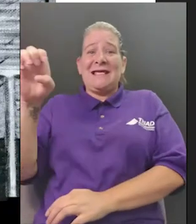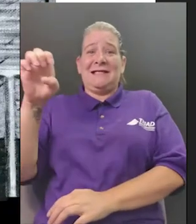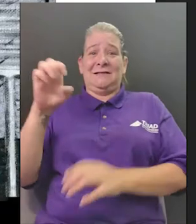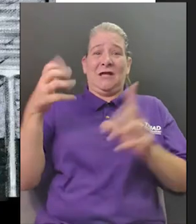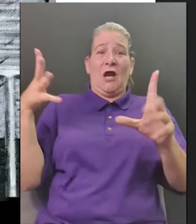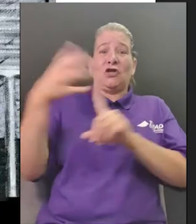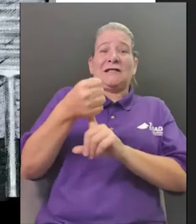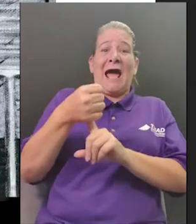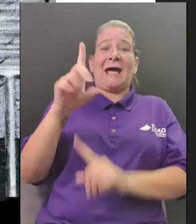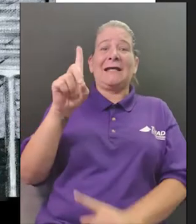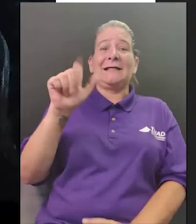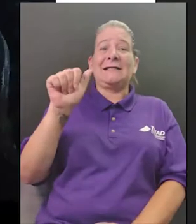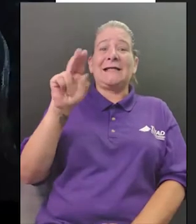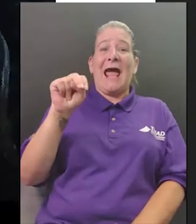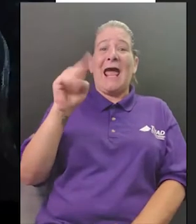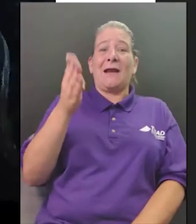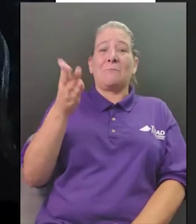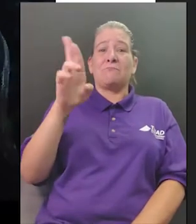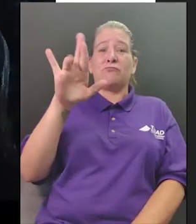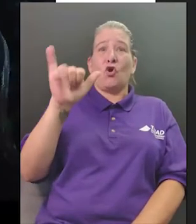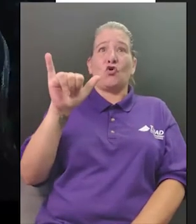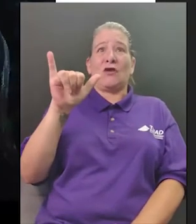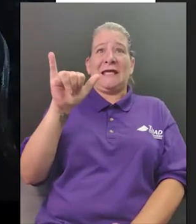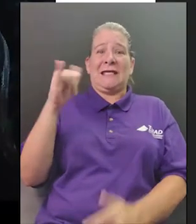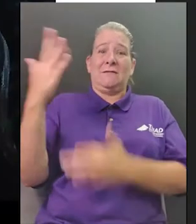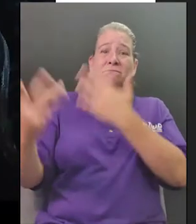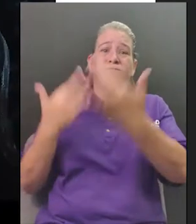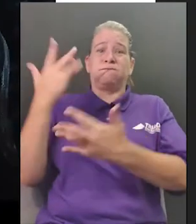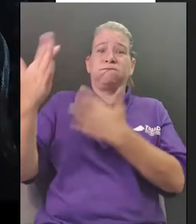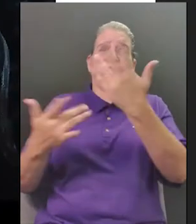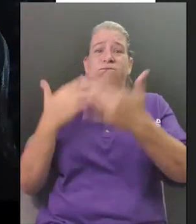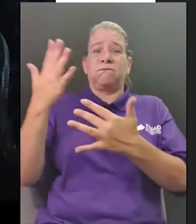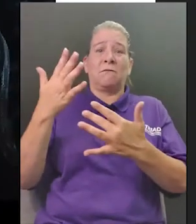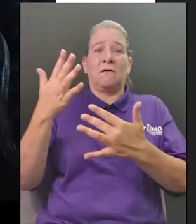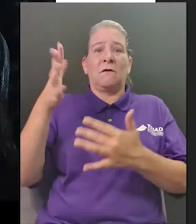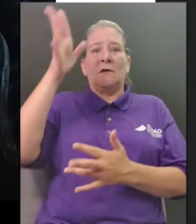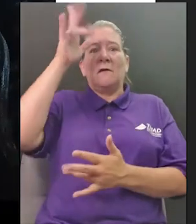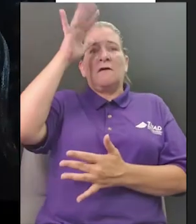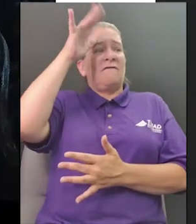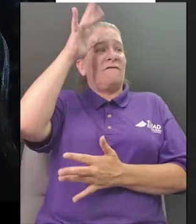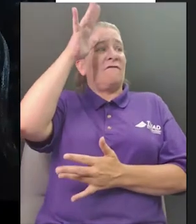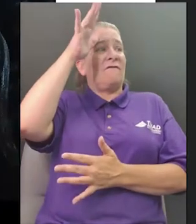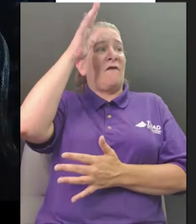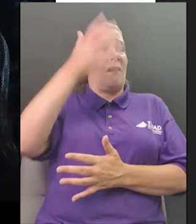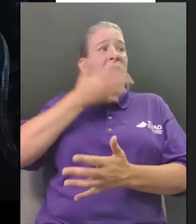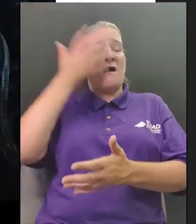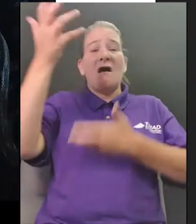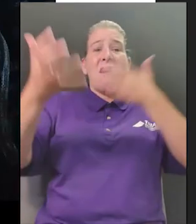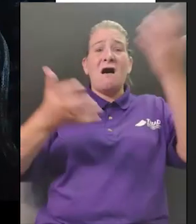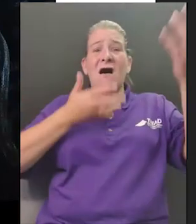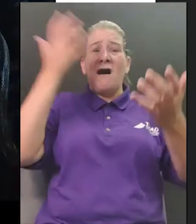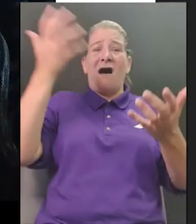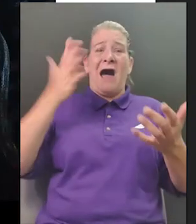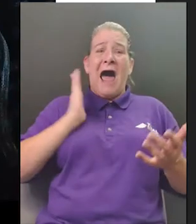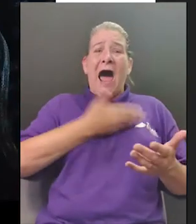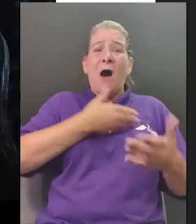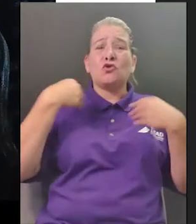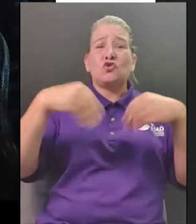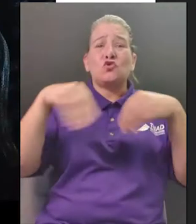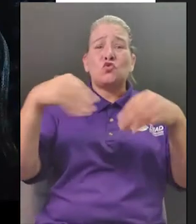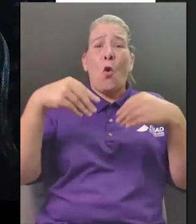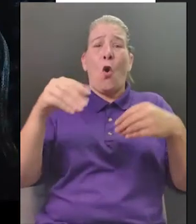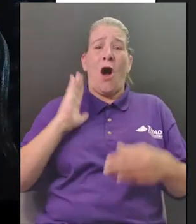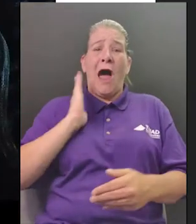in the sky the storehouse father cried our supplies the redcoats are marching this